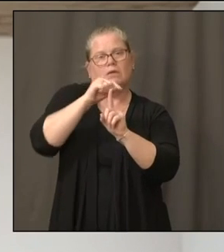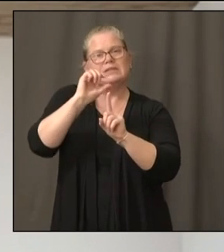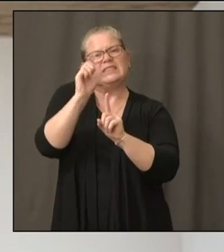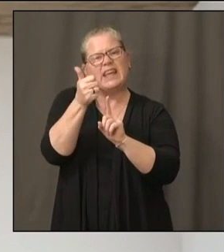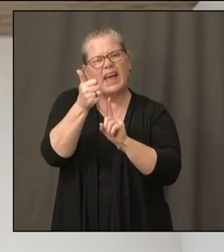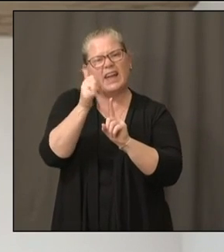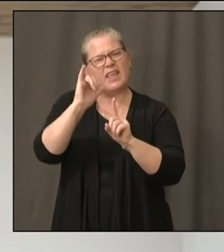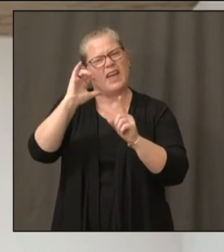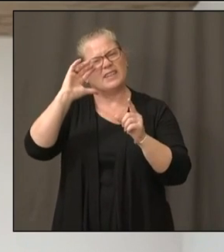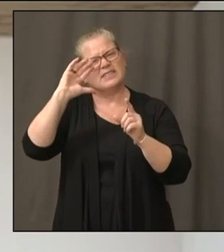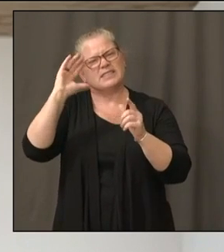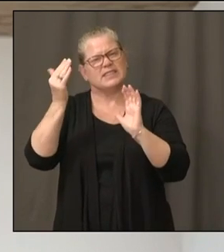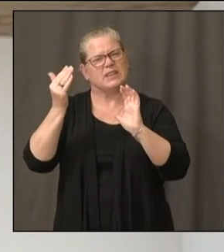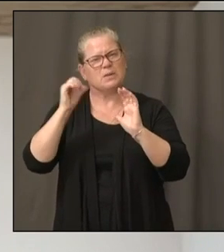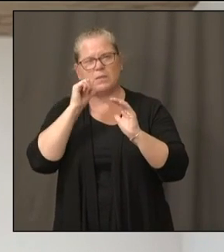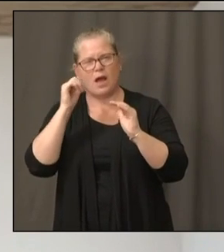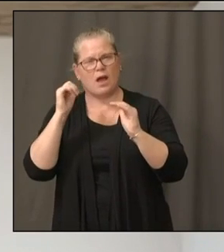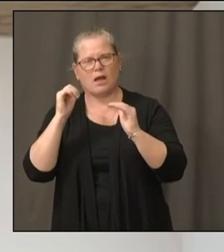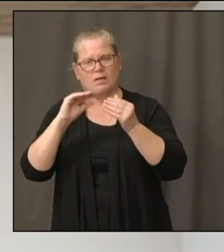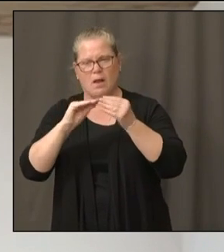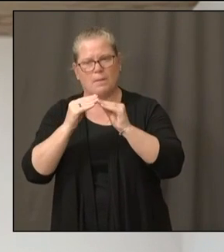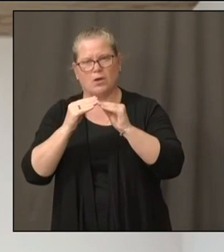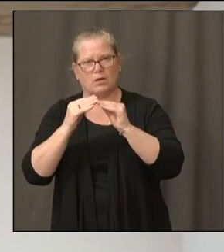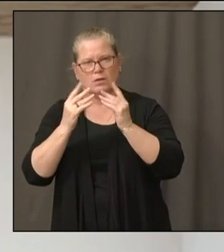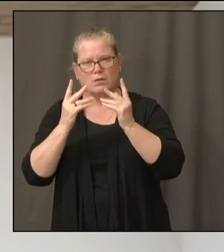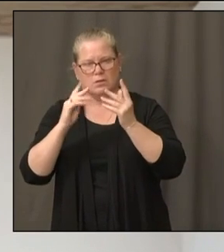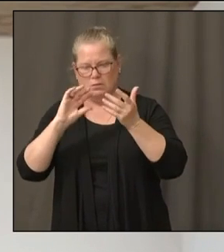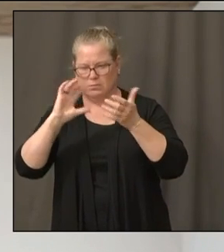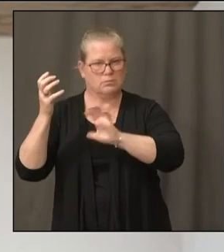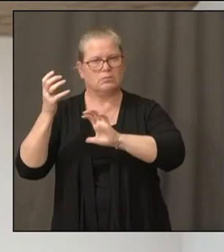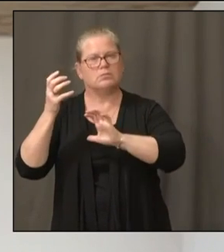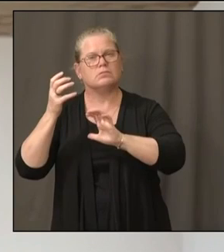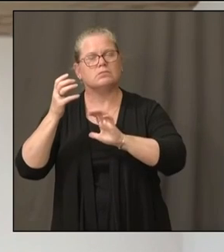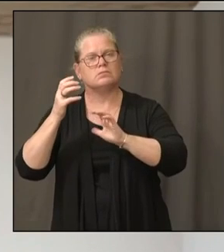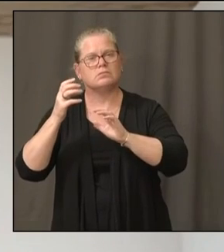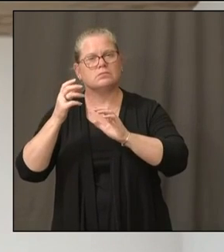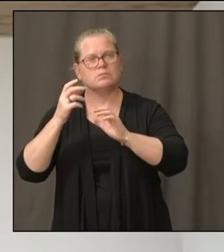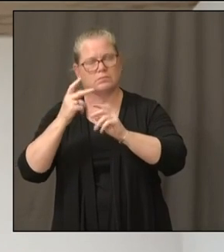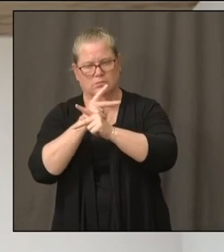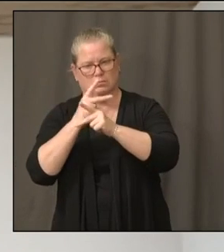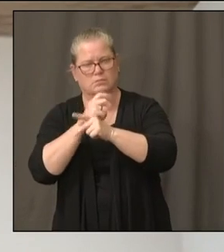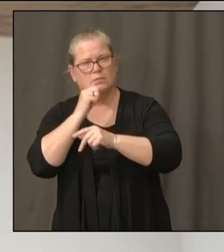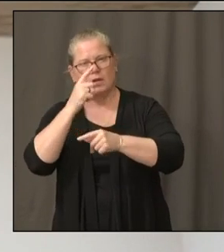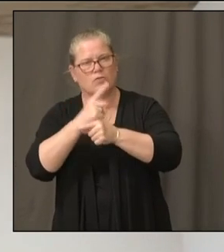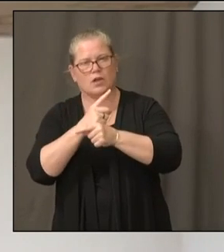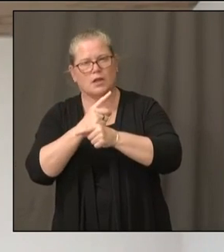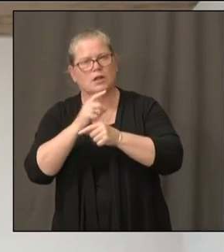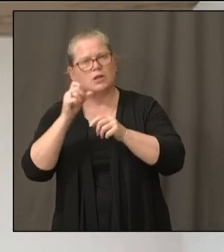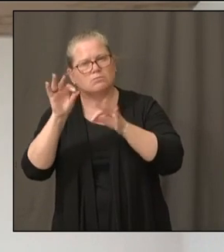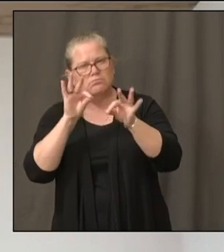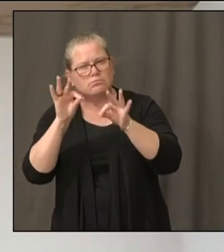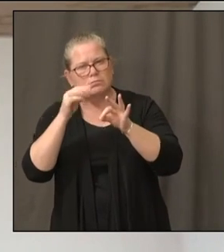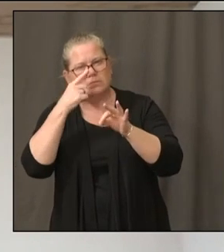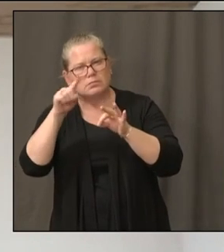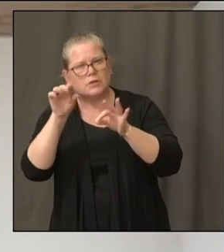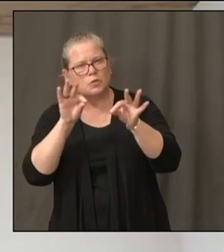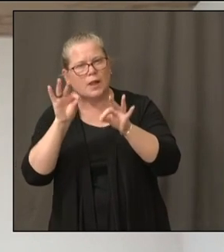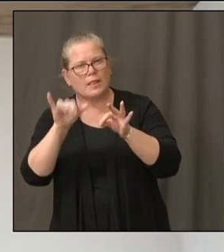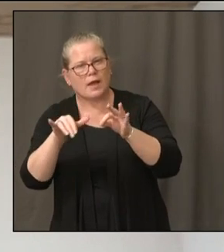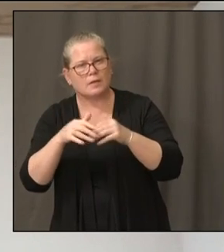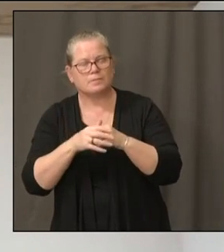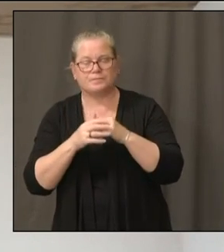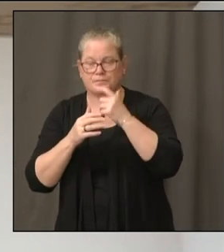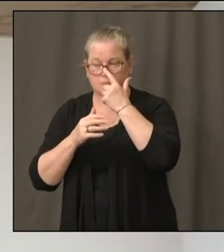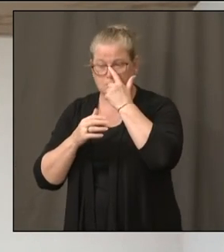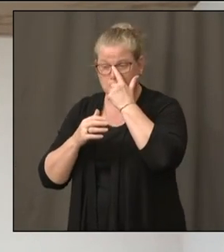might be, what our best guess is? Oh, I still think it's 5% of the state. What I'm saying is right now, I think we should assume